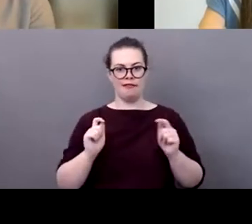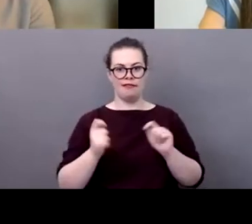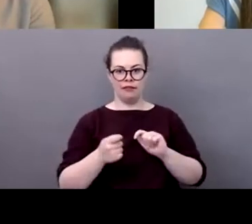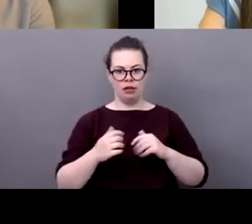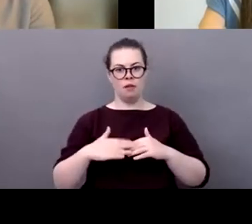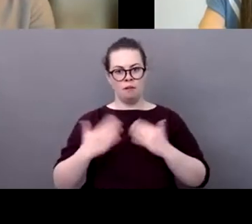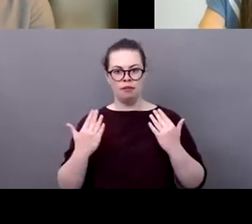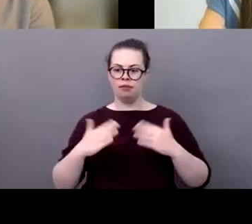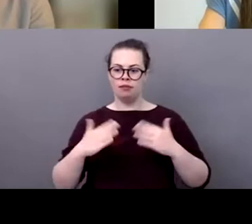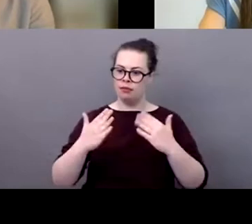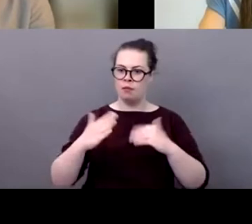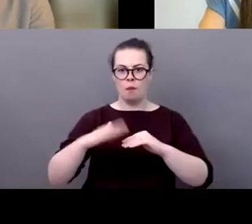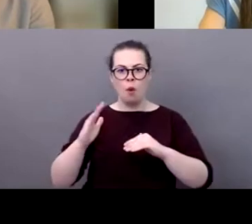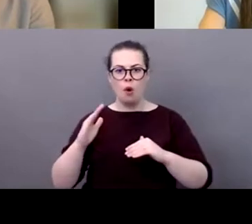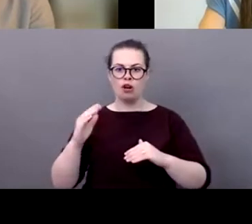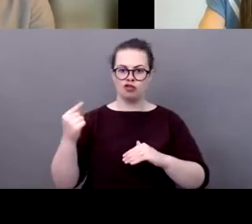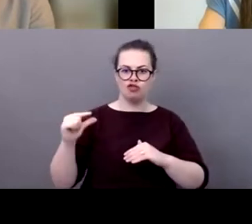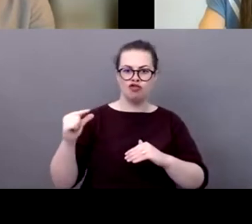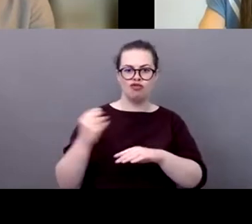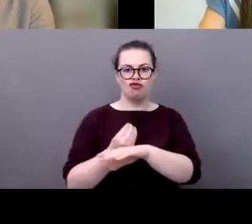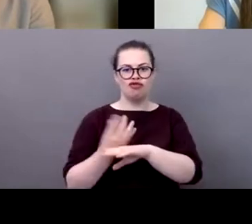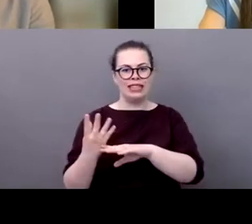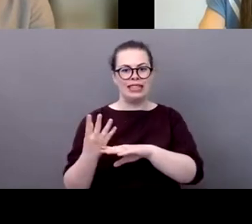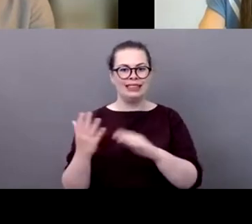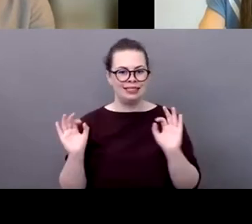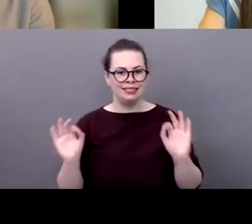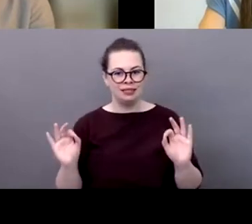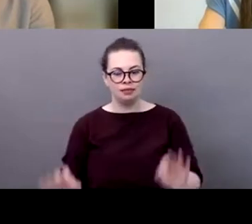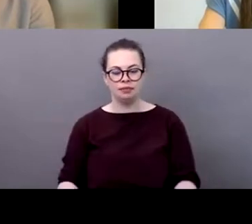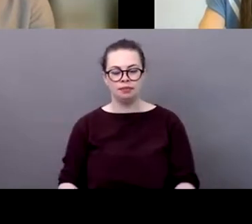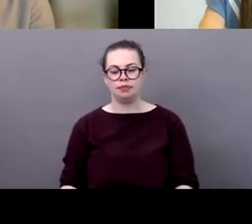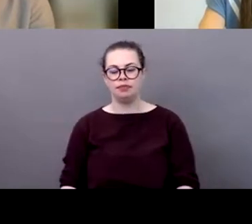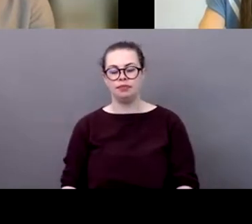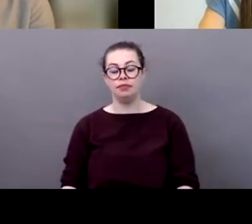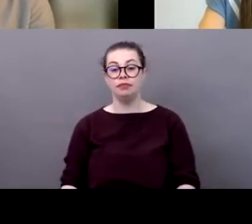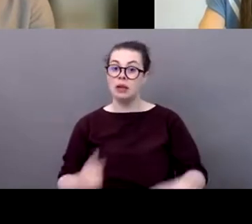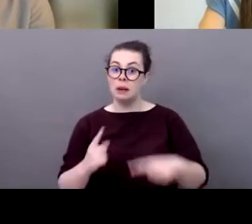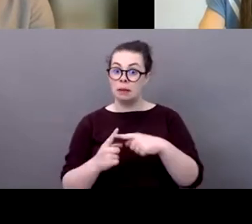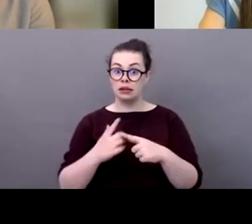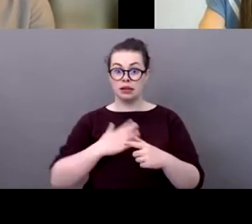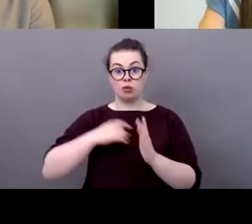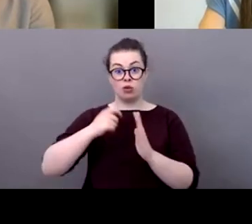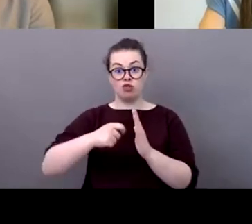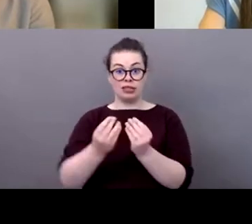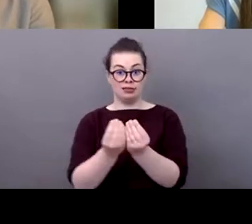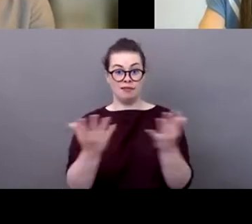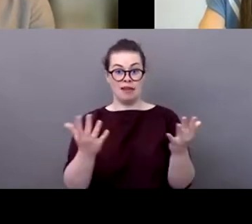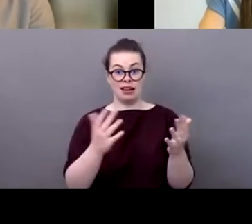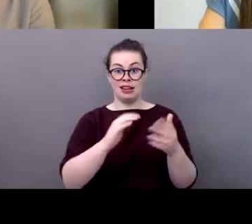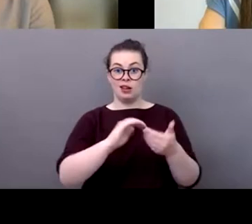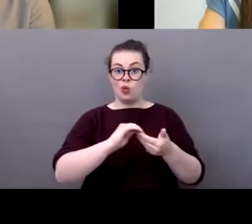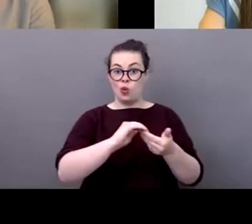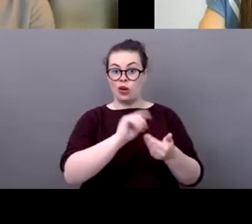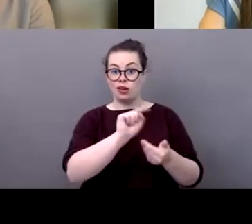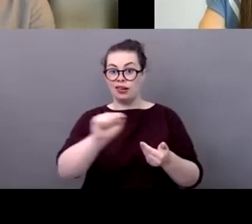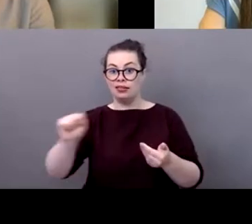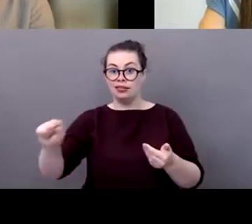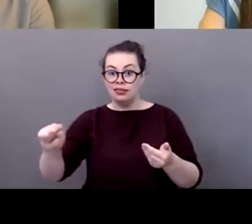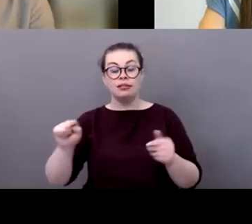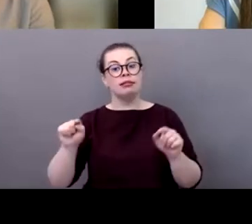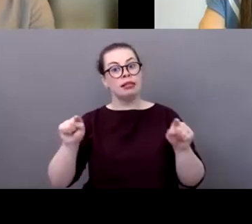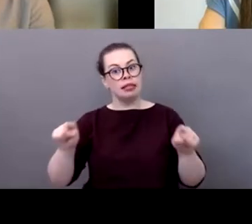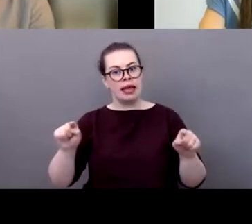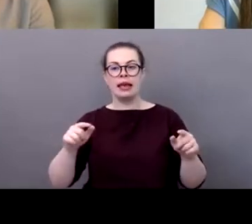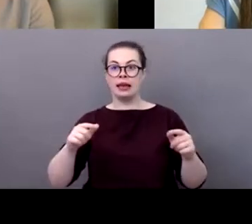that many different organizations actually are uh already um are making efforts to replicate